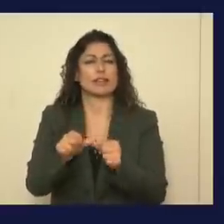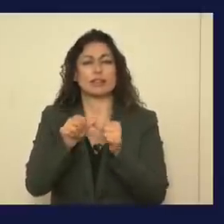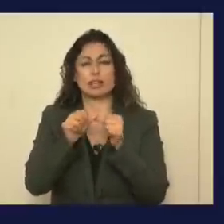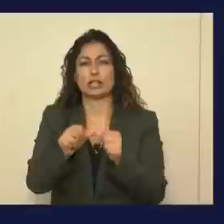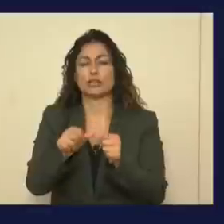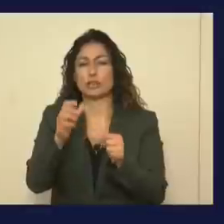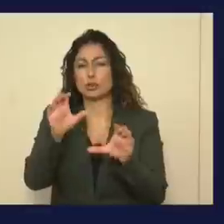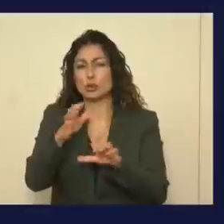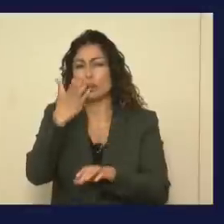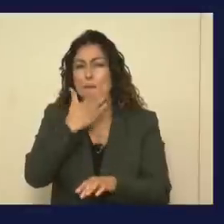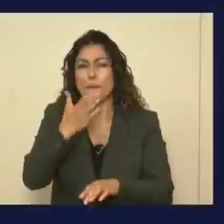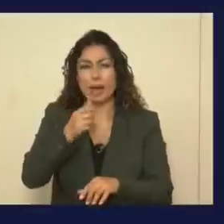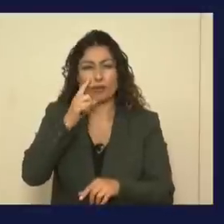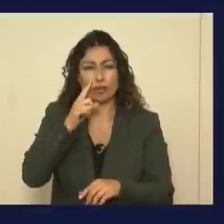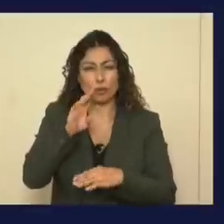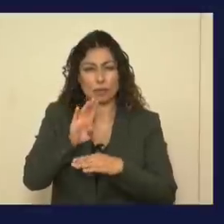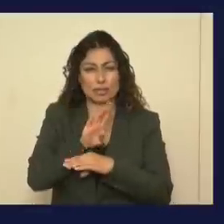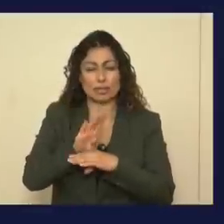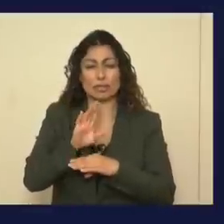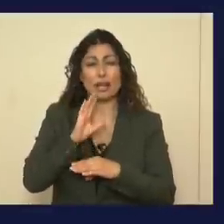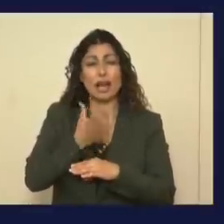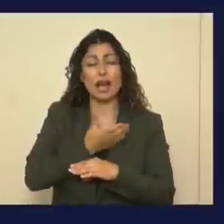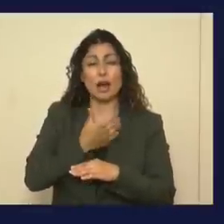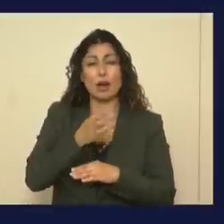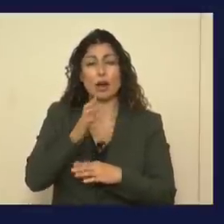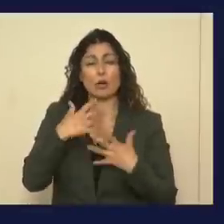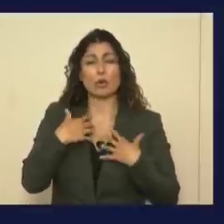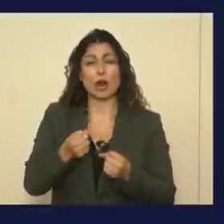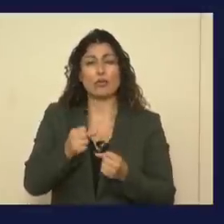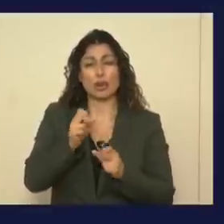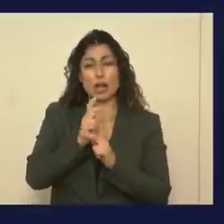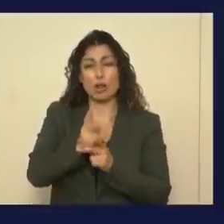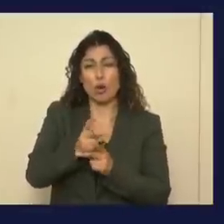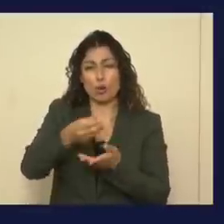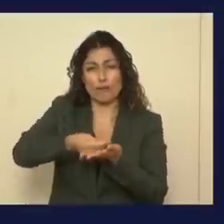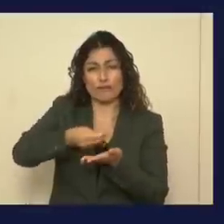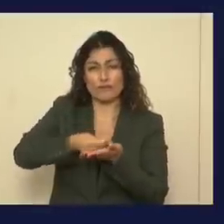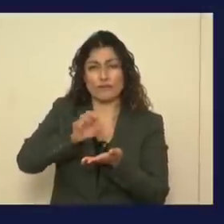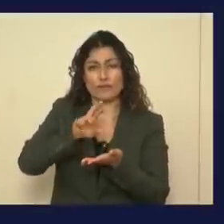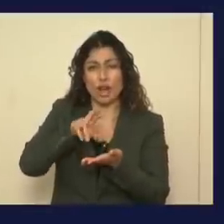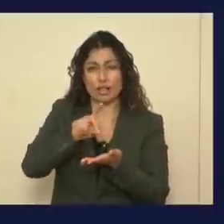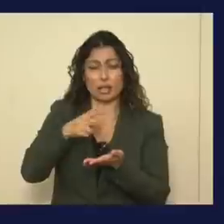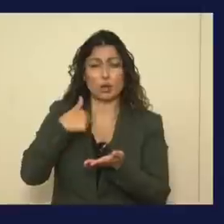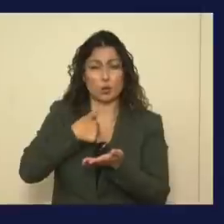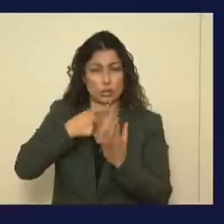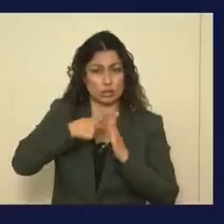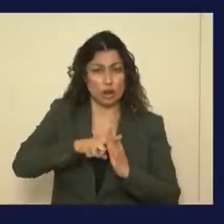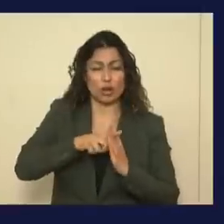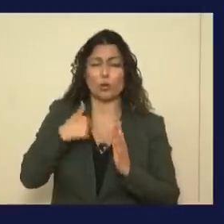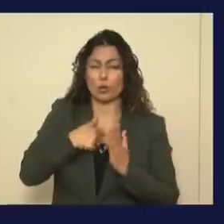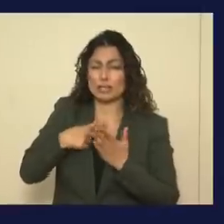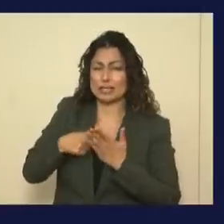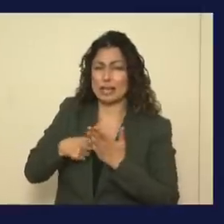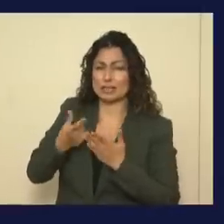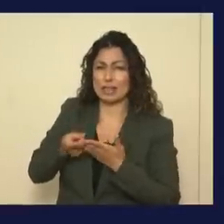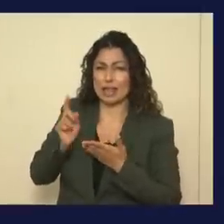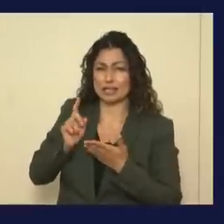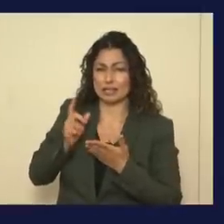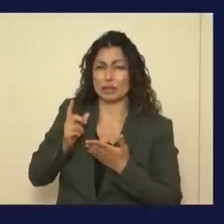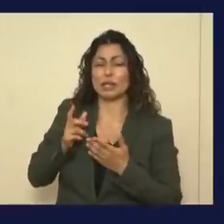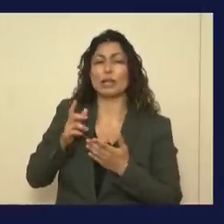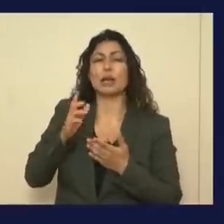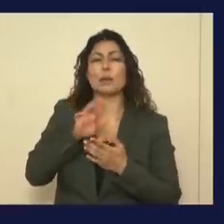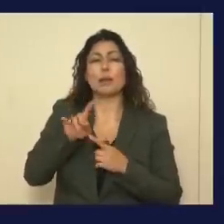Loan Fund that we launched this week, we talked about it last week, it's $400 million.